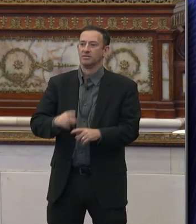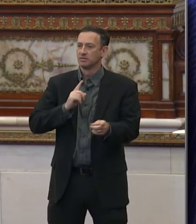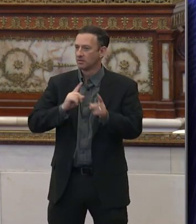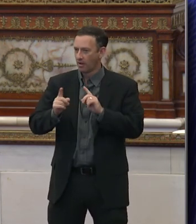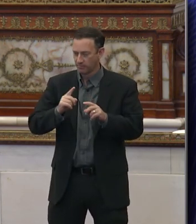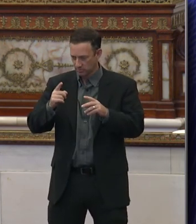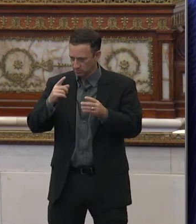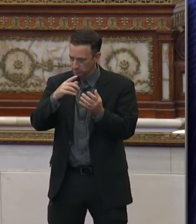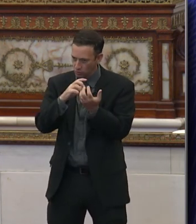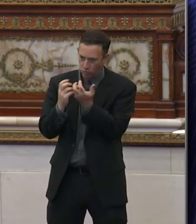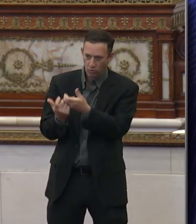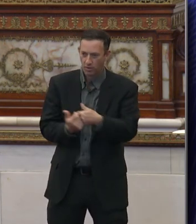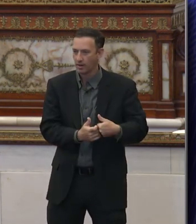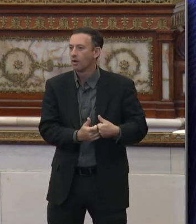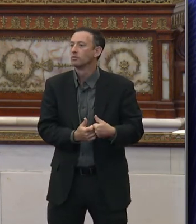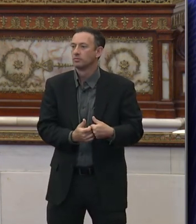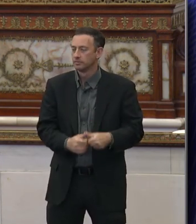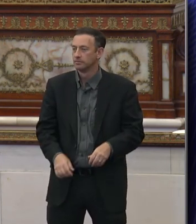and for working it out.